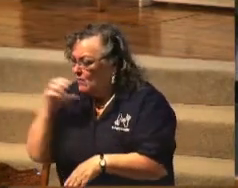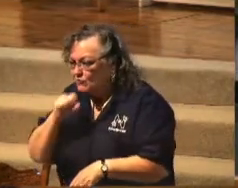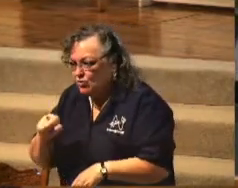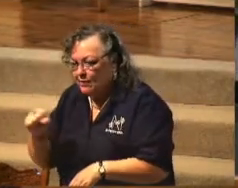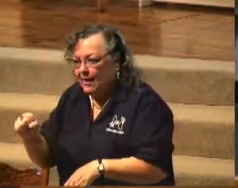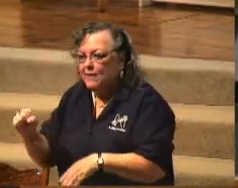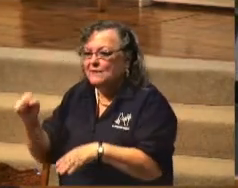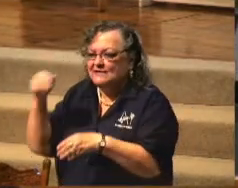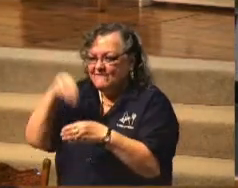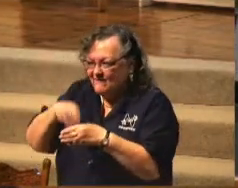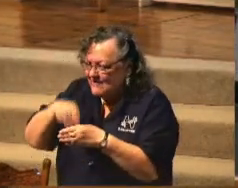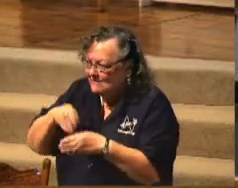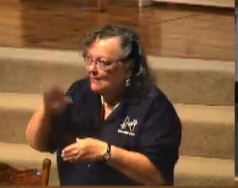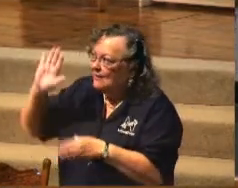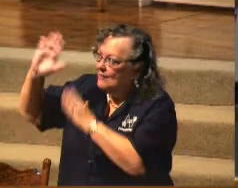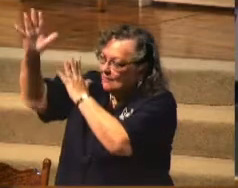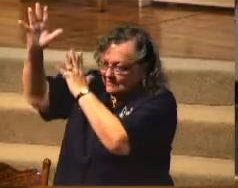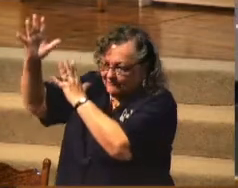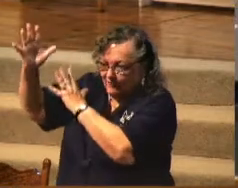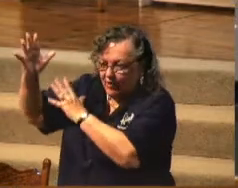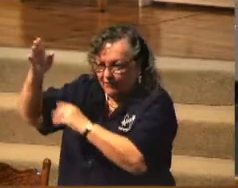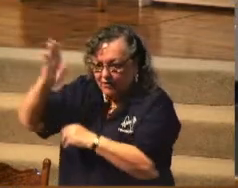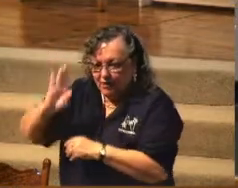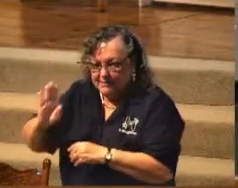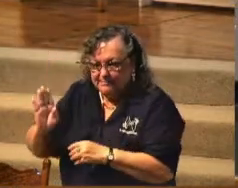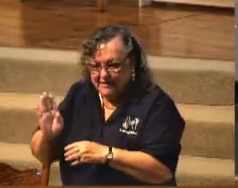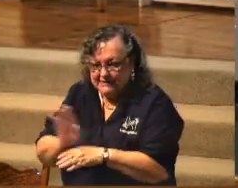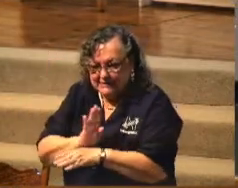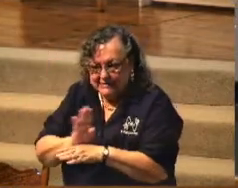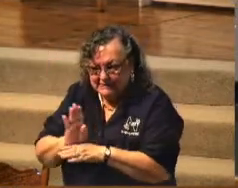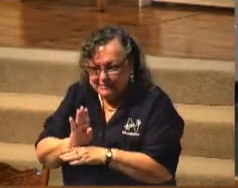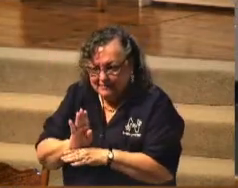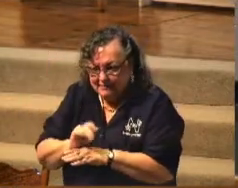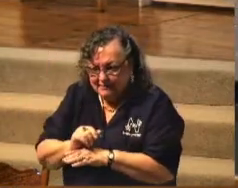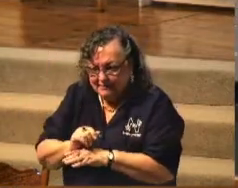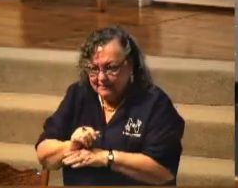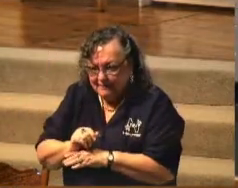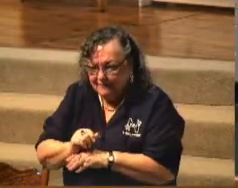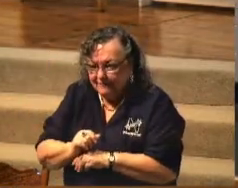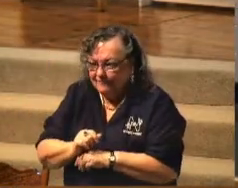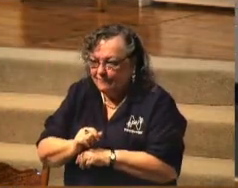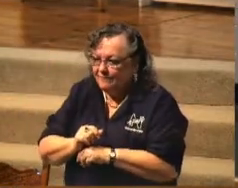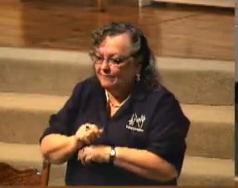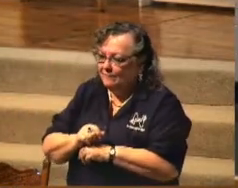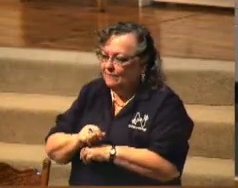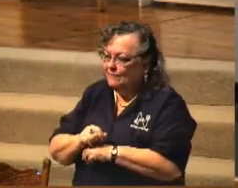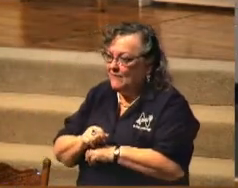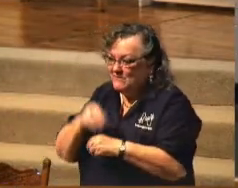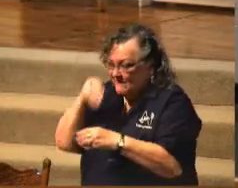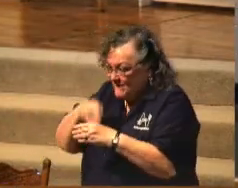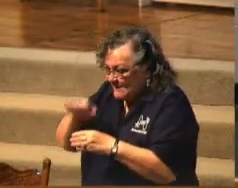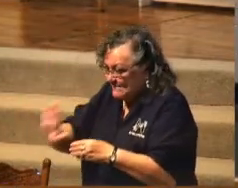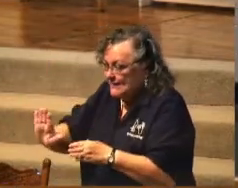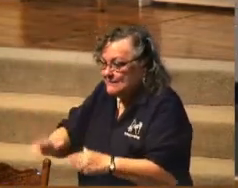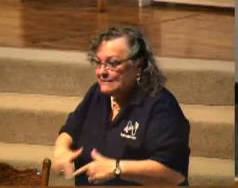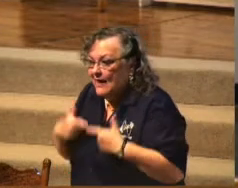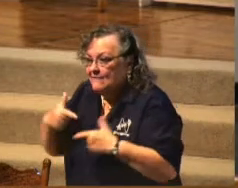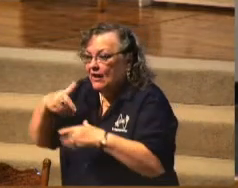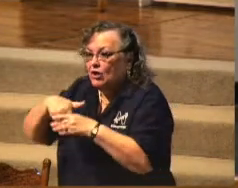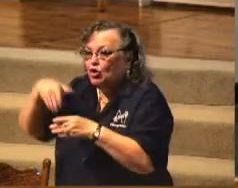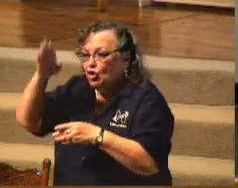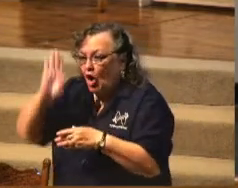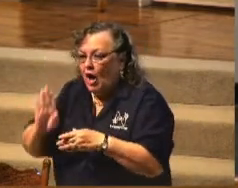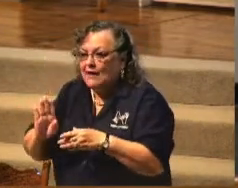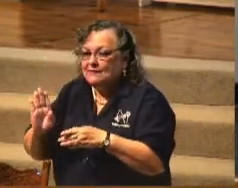ever began publicly, He was investing His life in God's business. Invest your life in